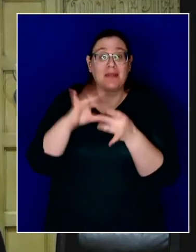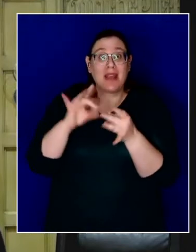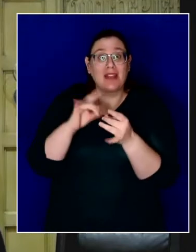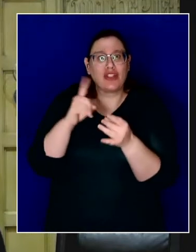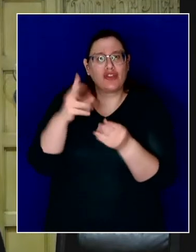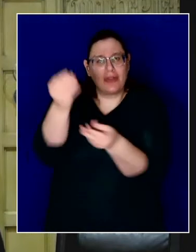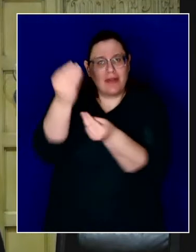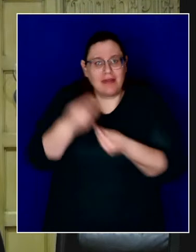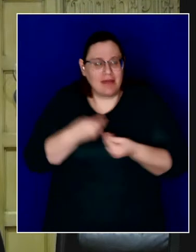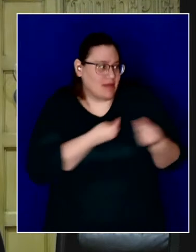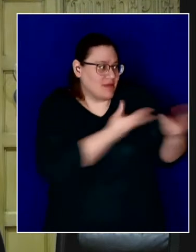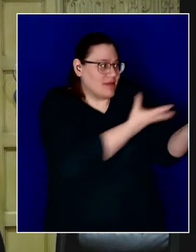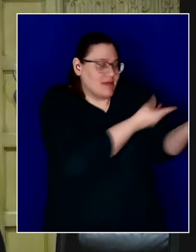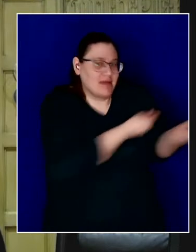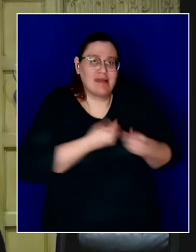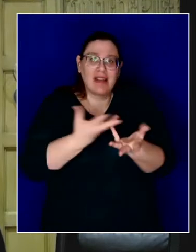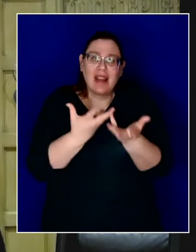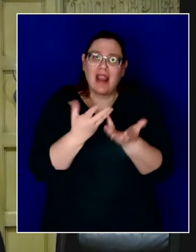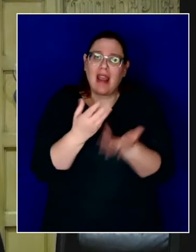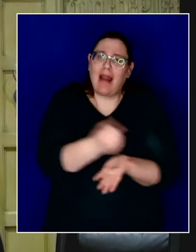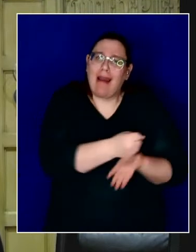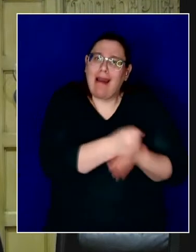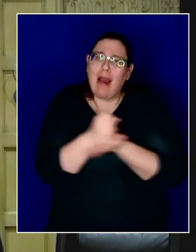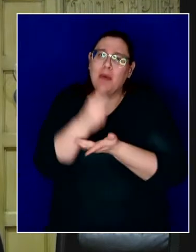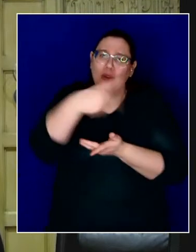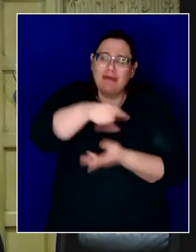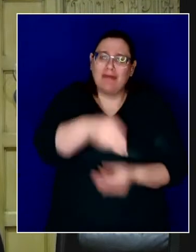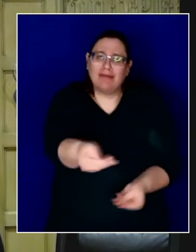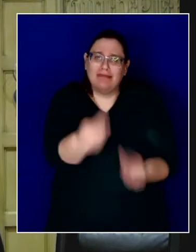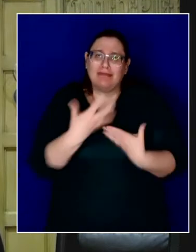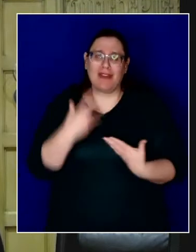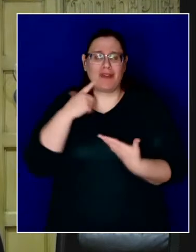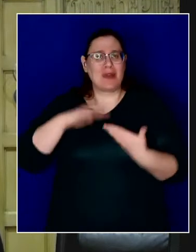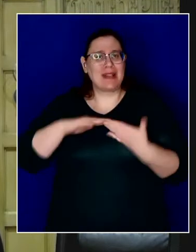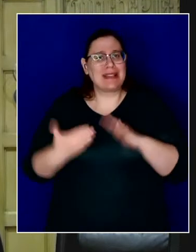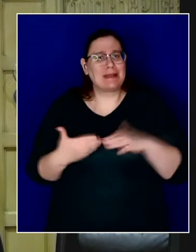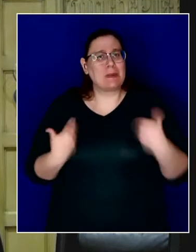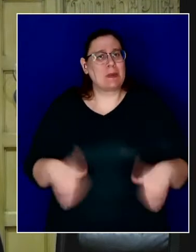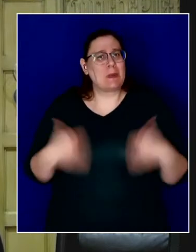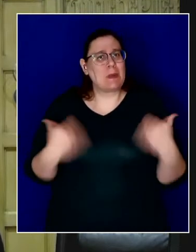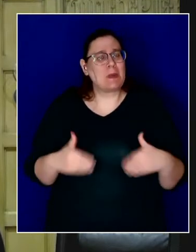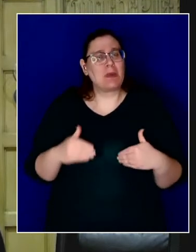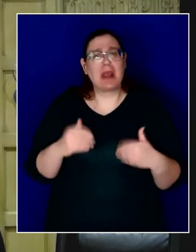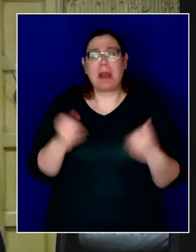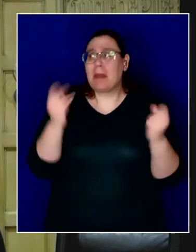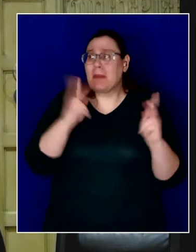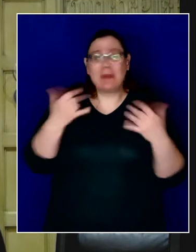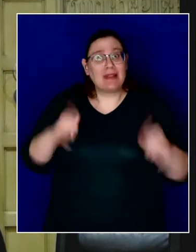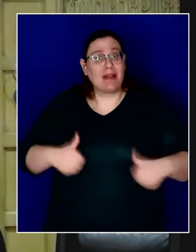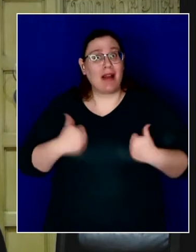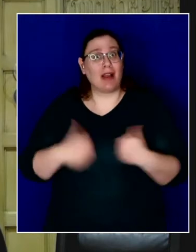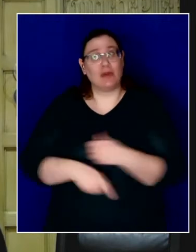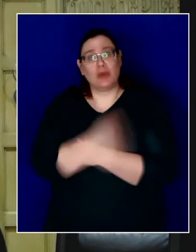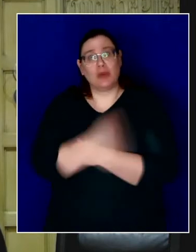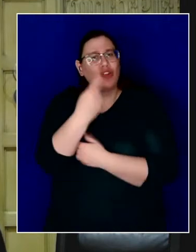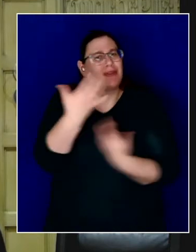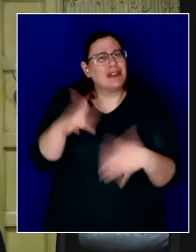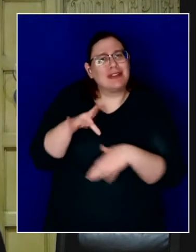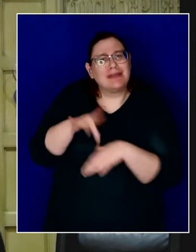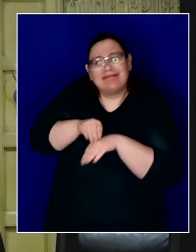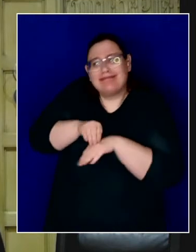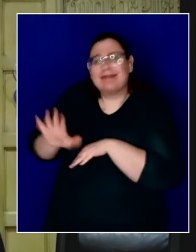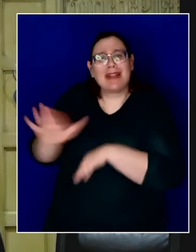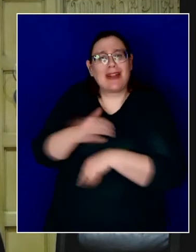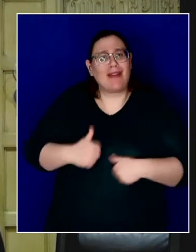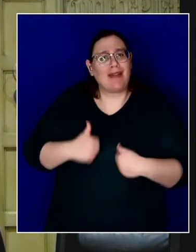from the city, and the ways in which you have touched the lives of so many people still alive today, and the way you've embraced and